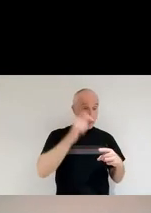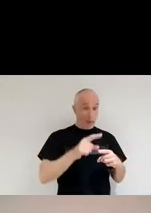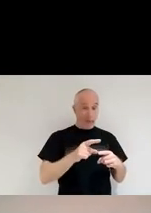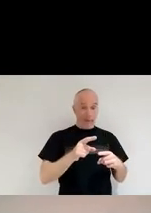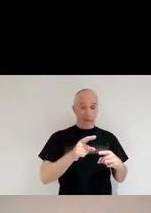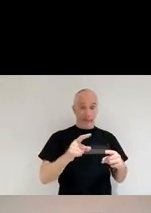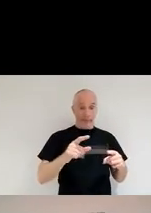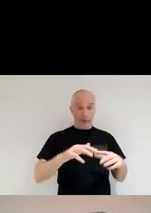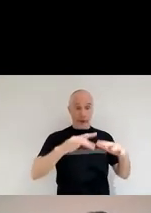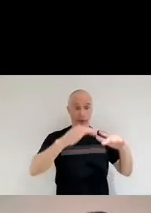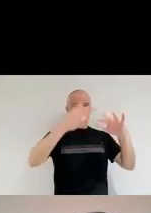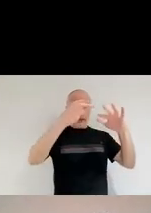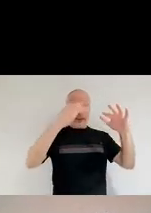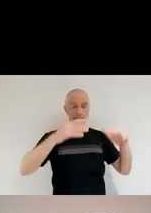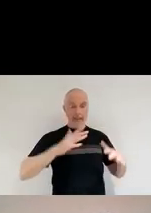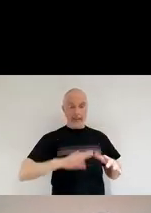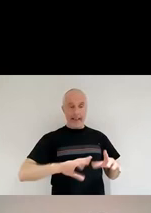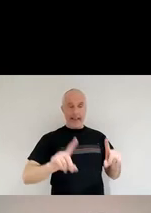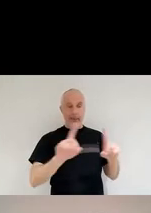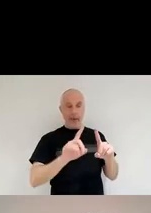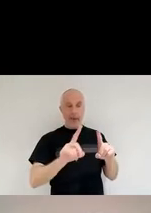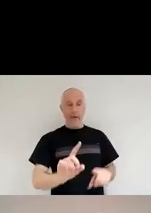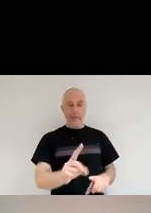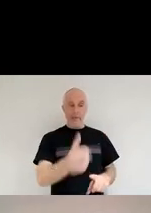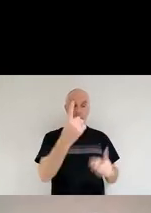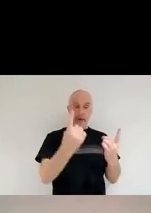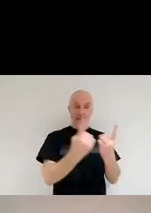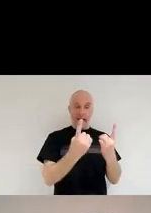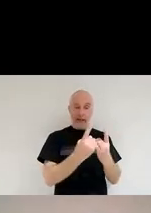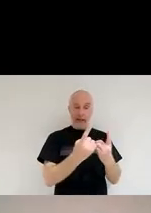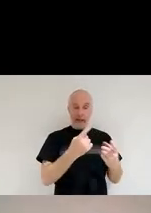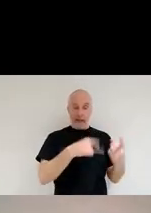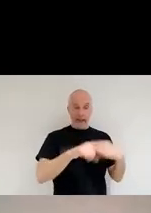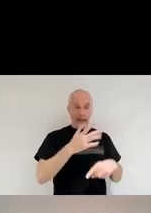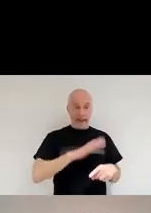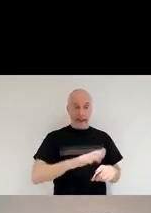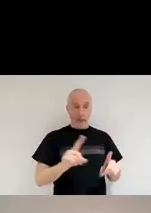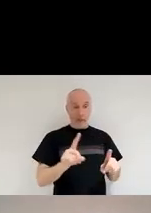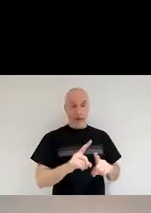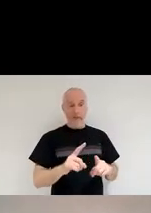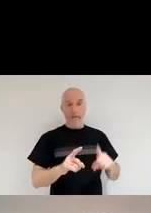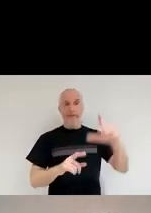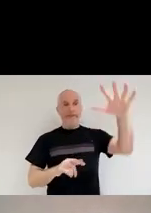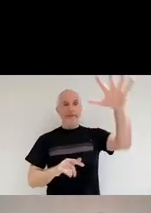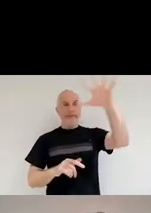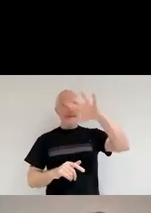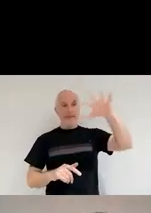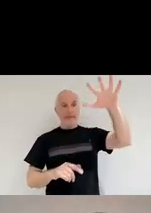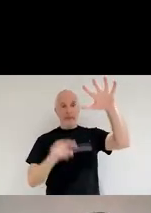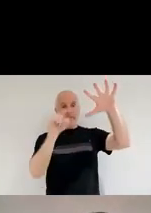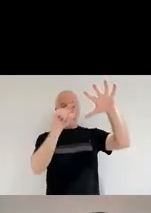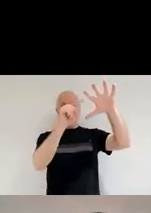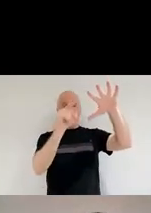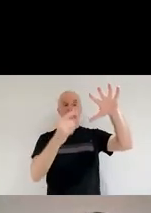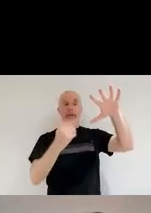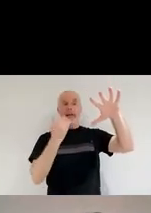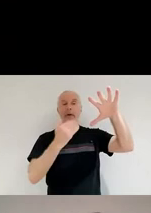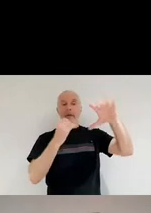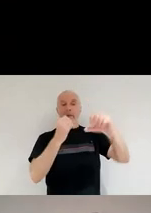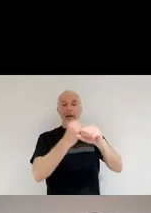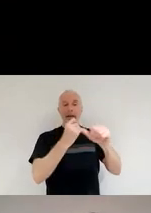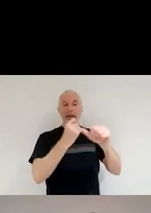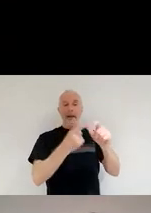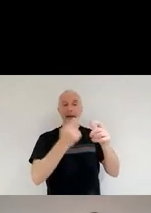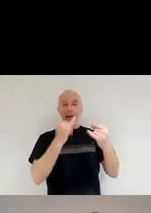first thing we need for dust formation is that we need somewhere in space that has enough gas, right?